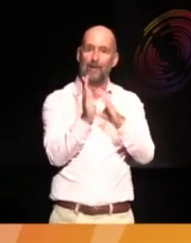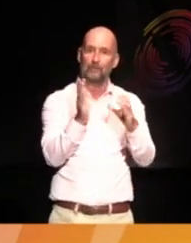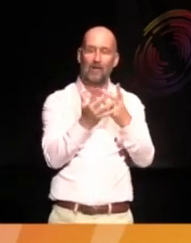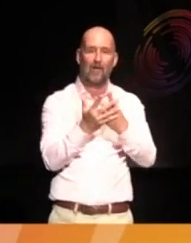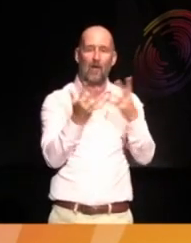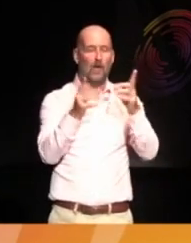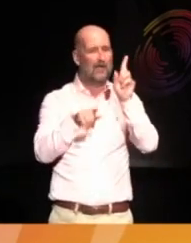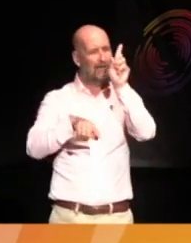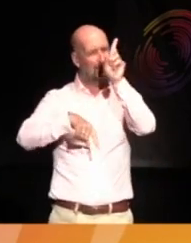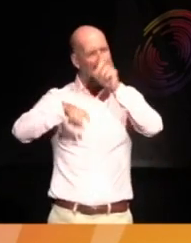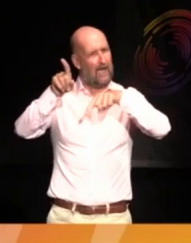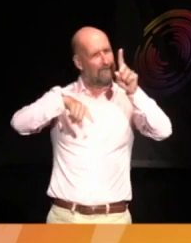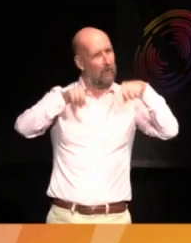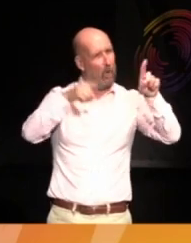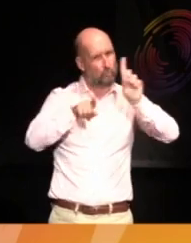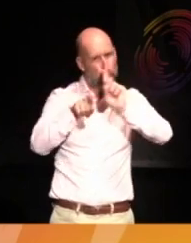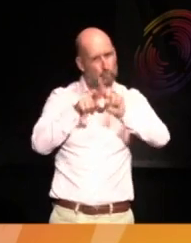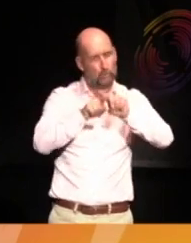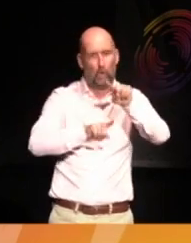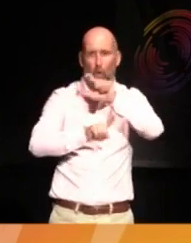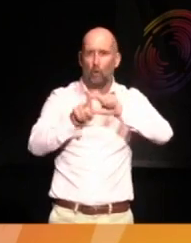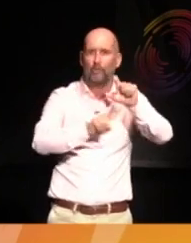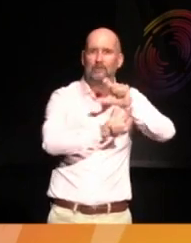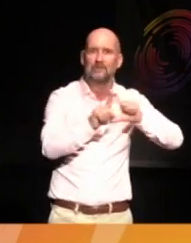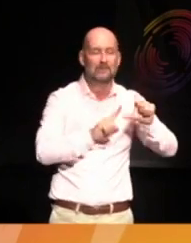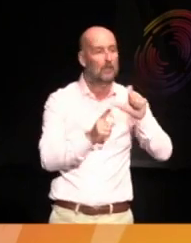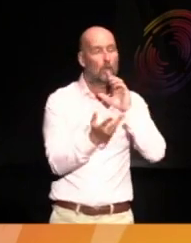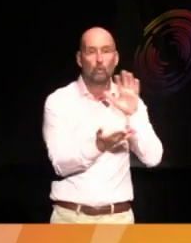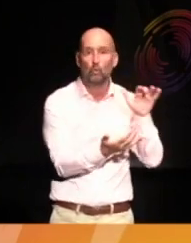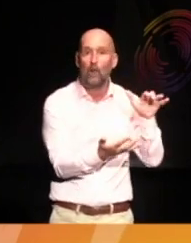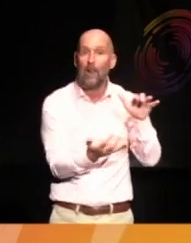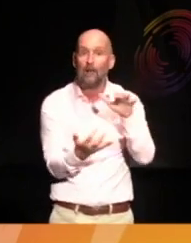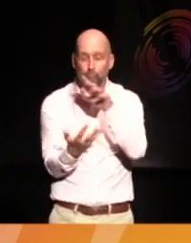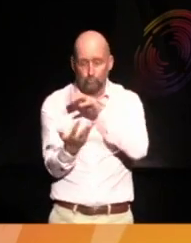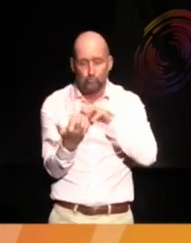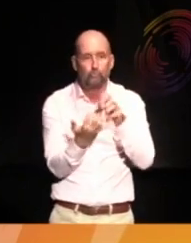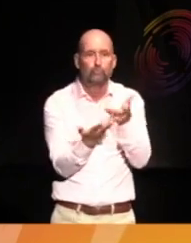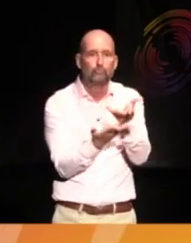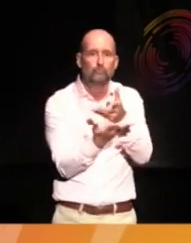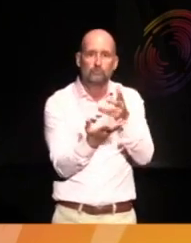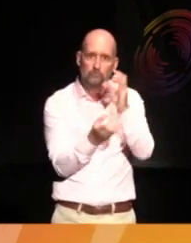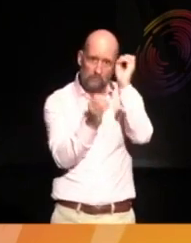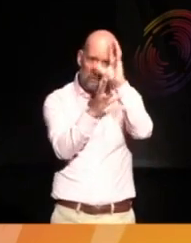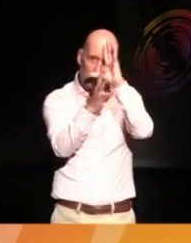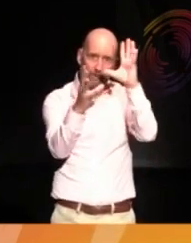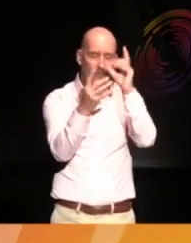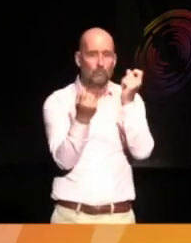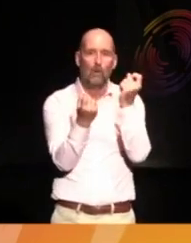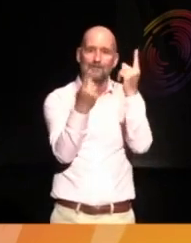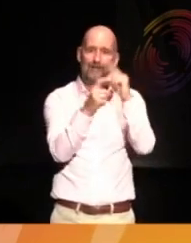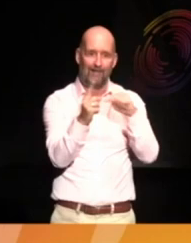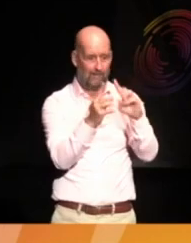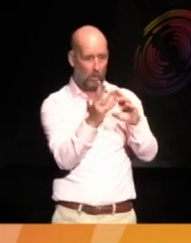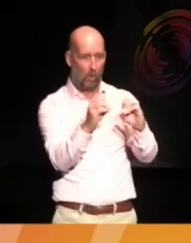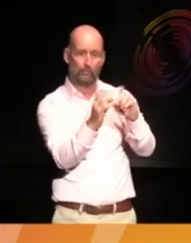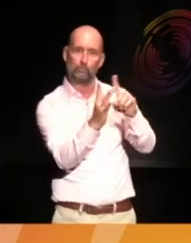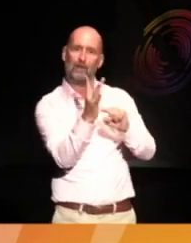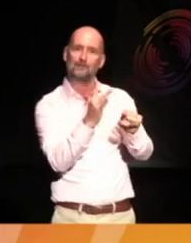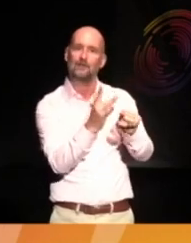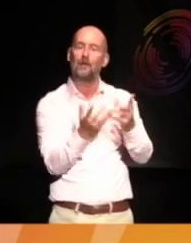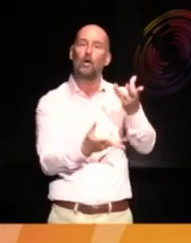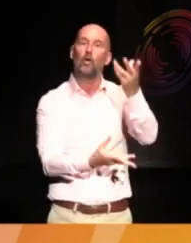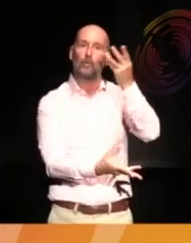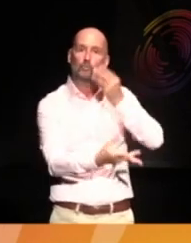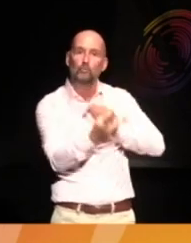-diverse, and you actually, together, collectively, start to build your understanding. And then those stories